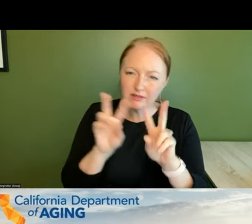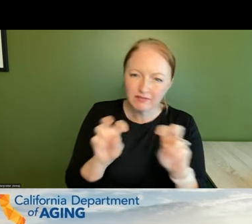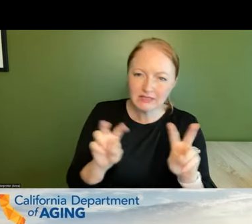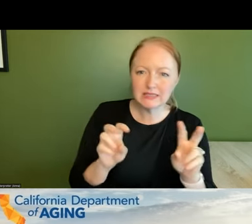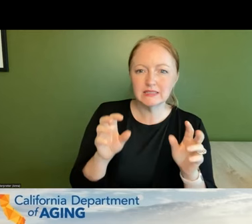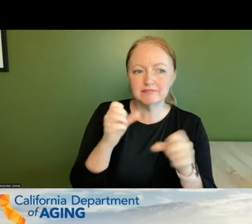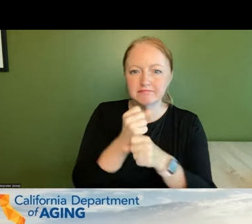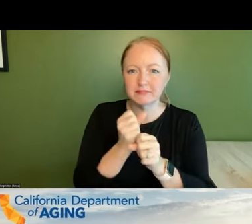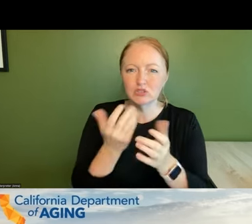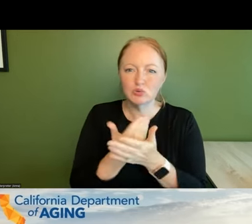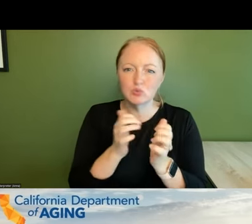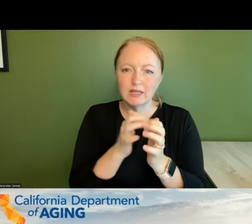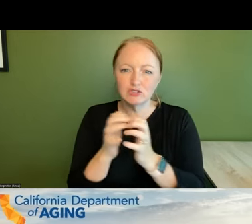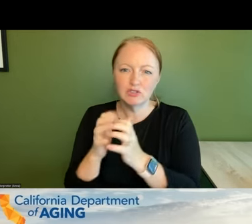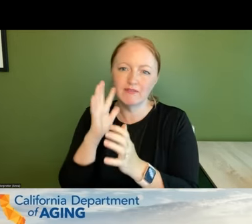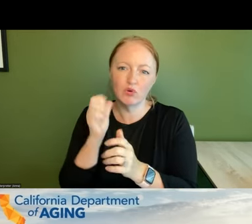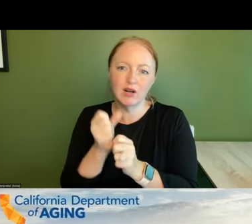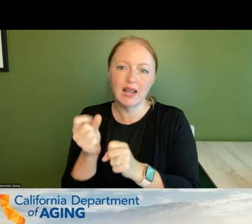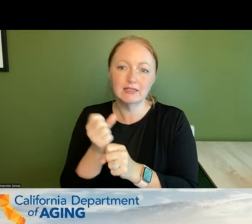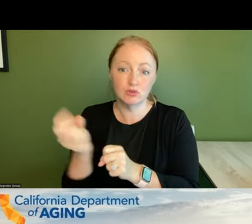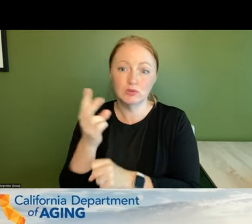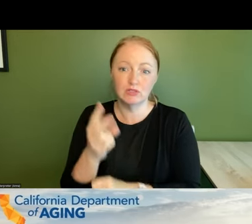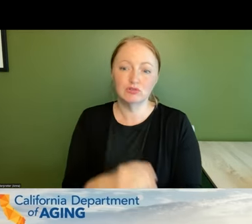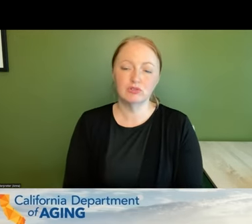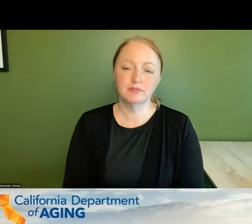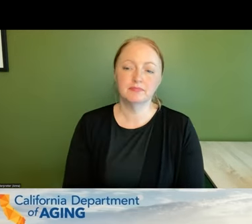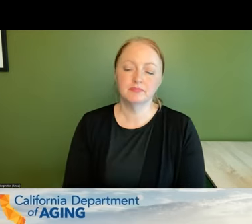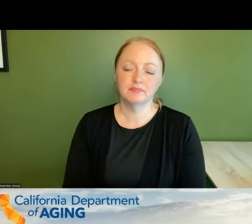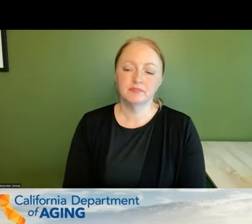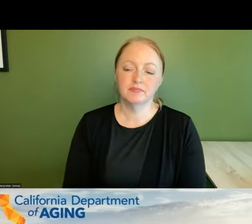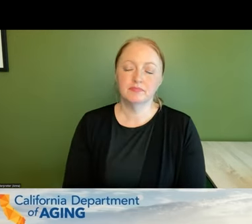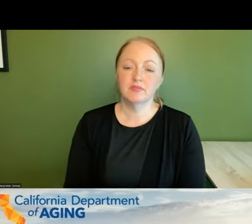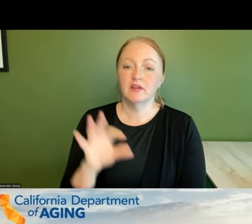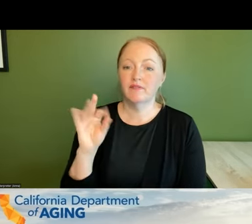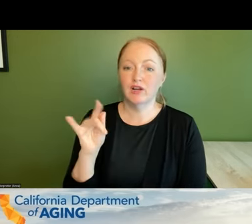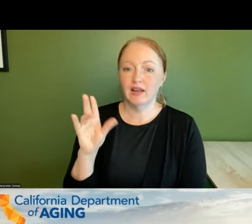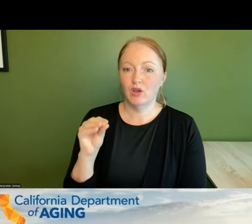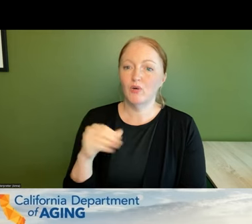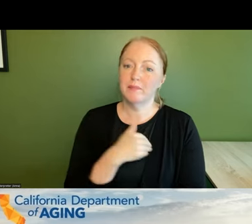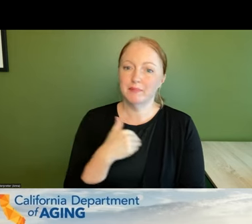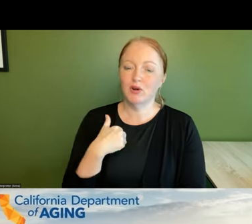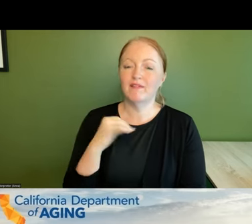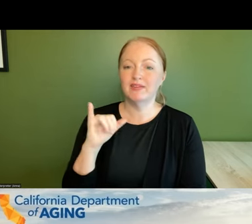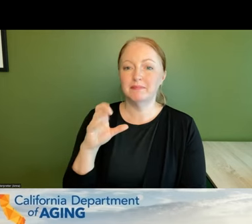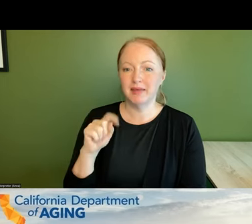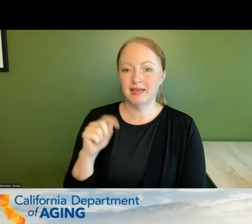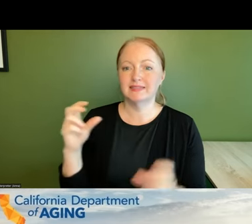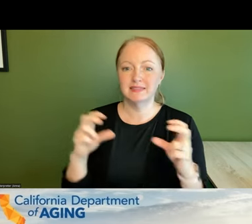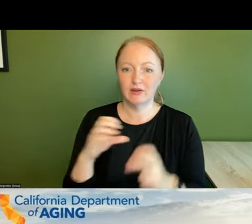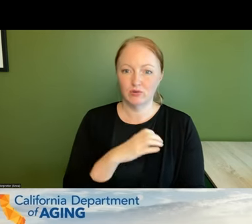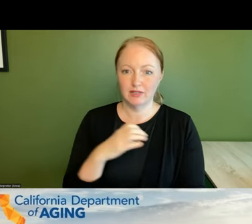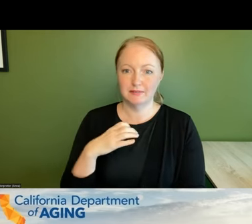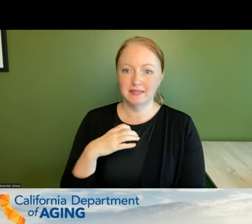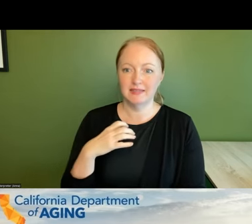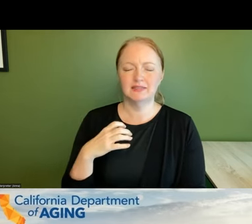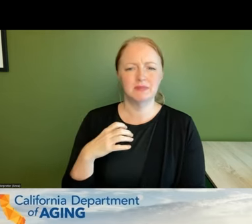create new initiatives for the next two years so um fernando as a member of the impact stakeholder committee who